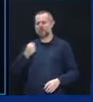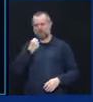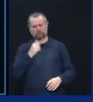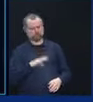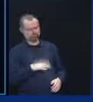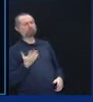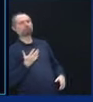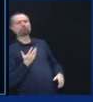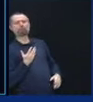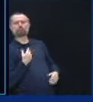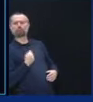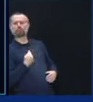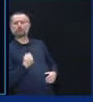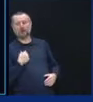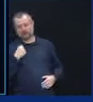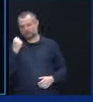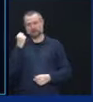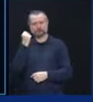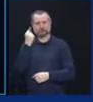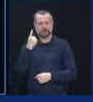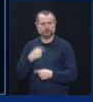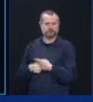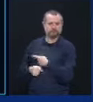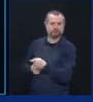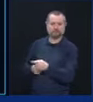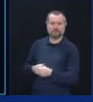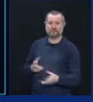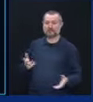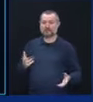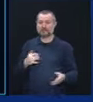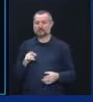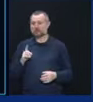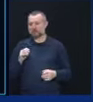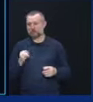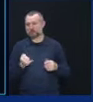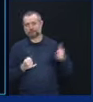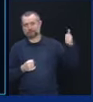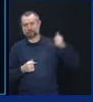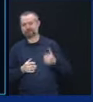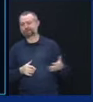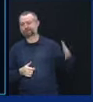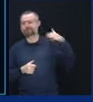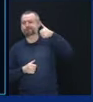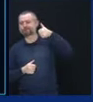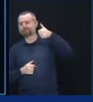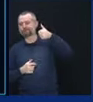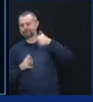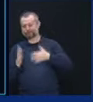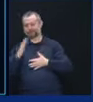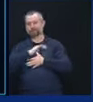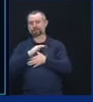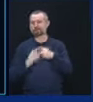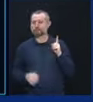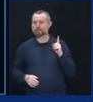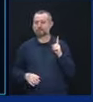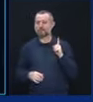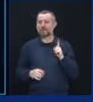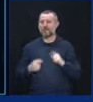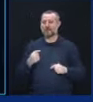they are offended. DOJ takes precedence. I'm the former attorney general,